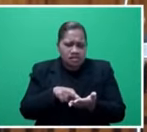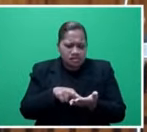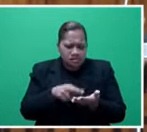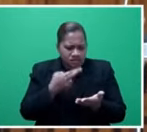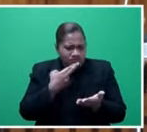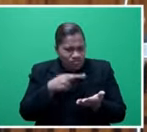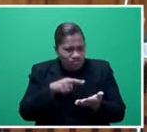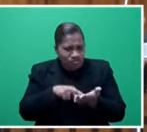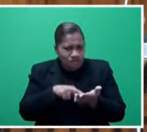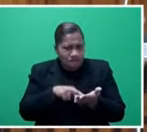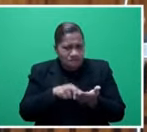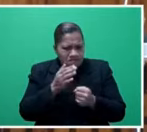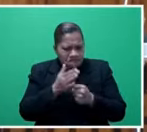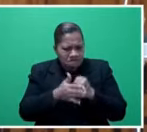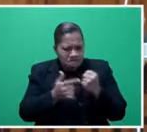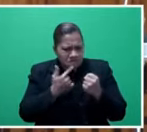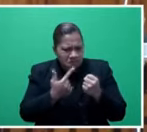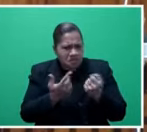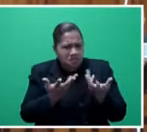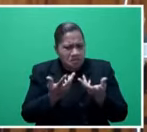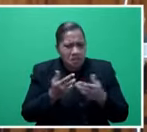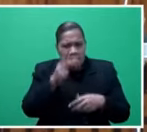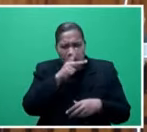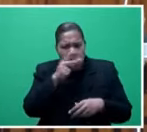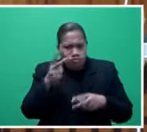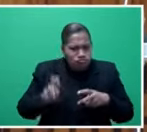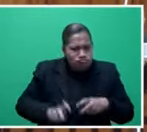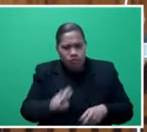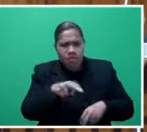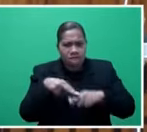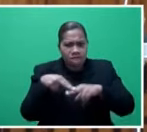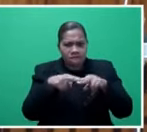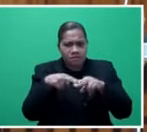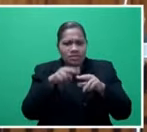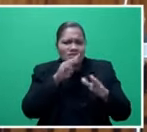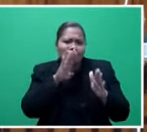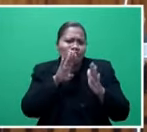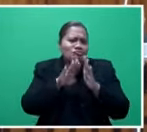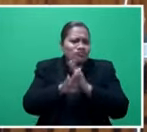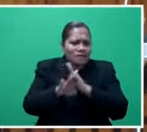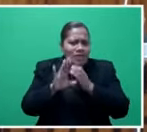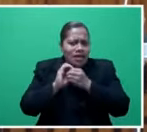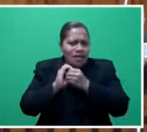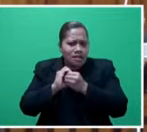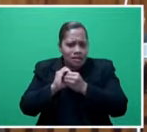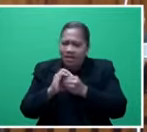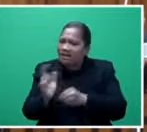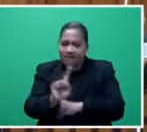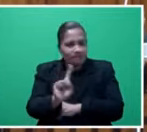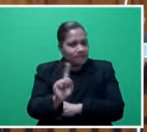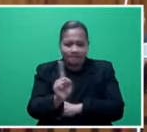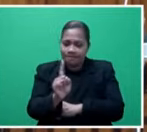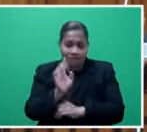a mention of the fact that public transportation in Fiji is actually privately owned. It's all privately owned.